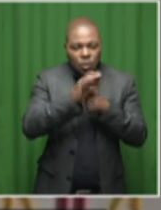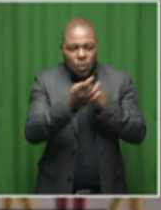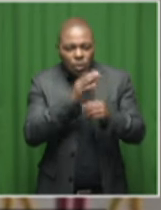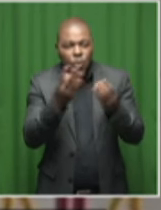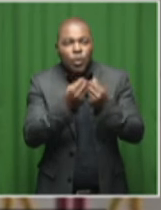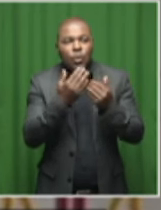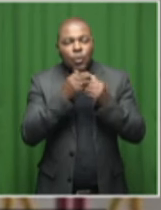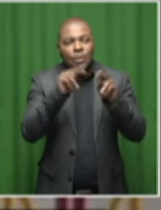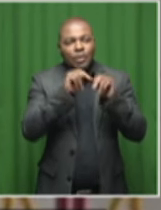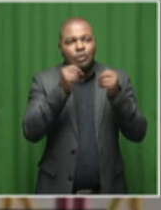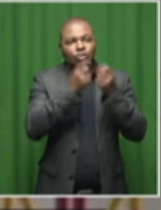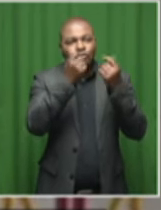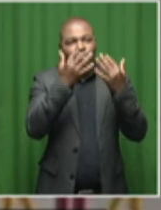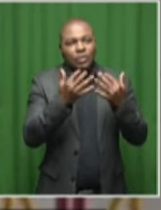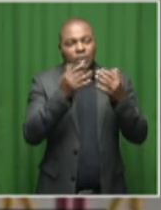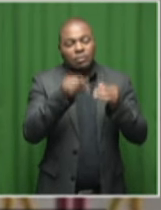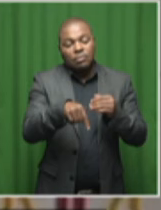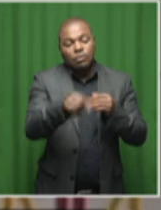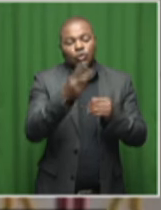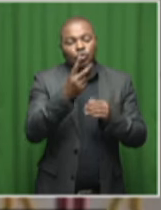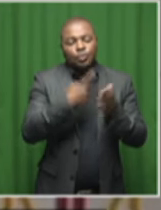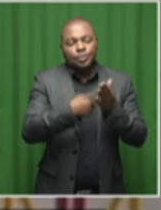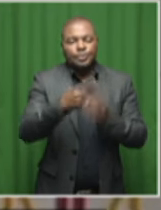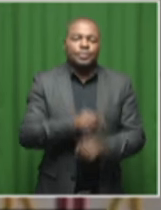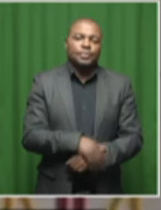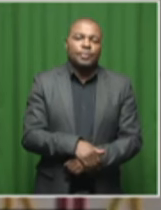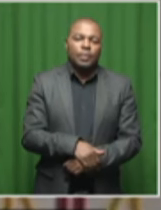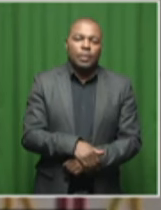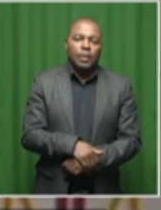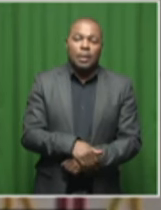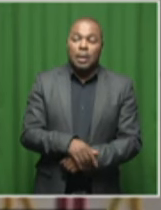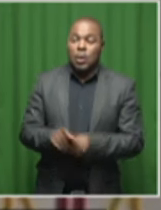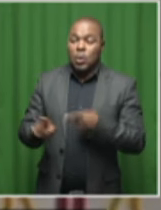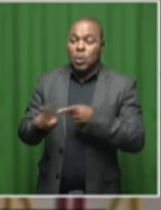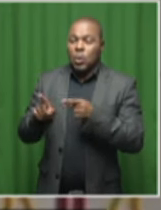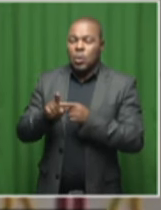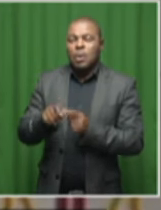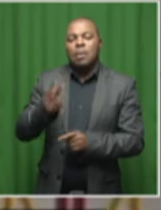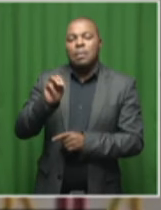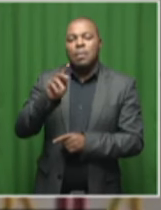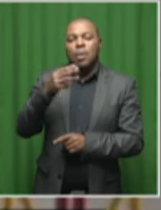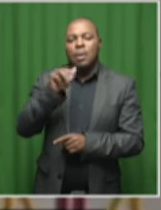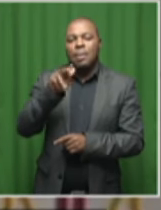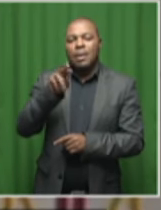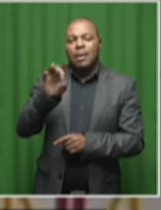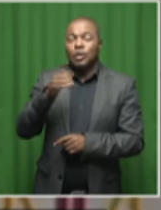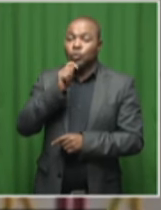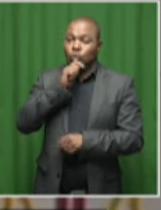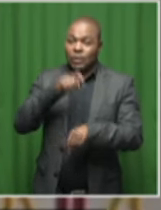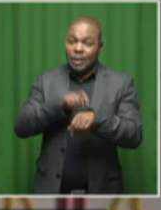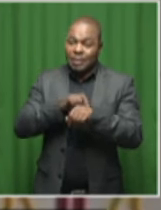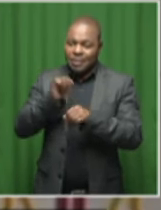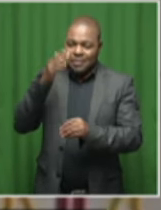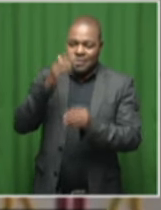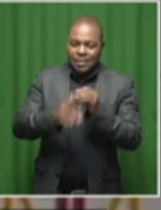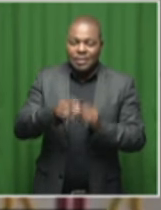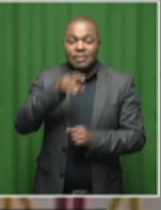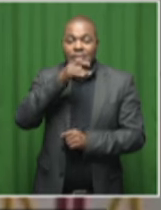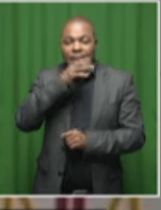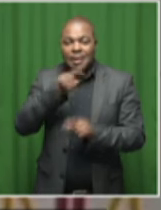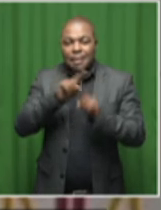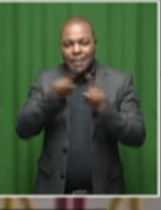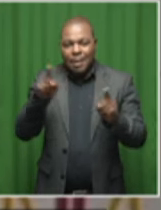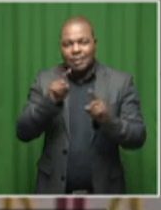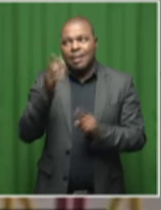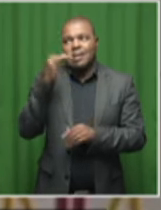with National Treasury in the next two weeks. Mkwebane's term of office was due to expire on Saturday, but she was